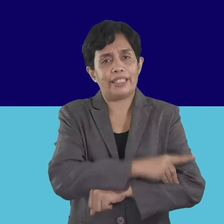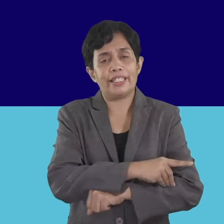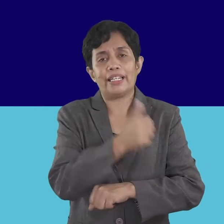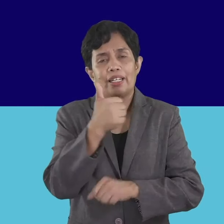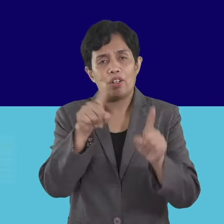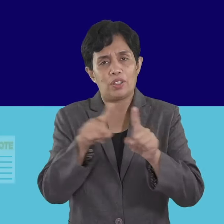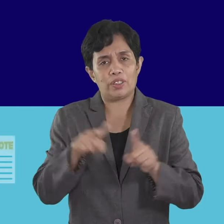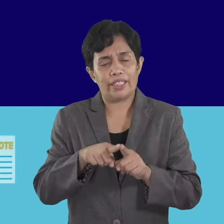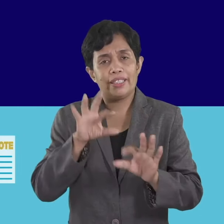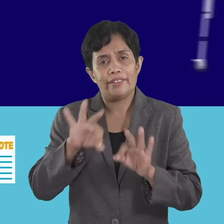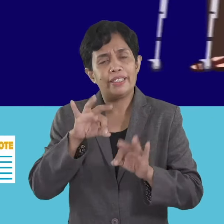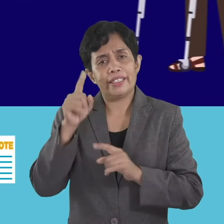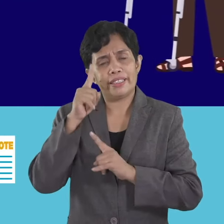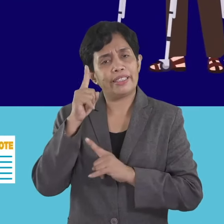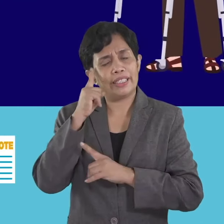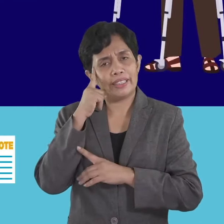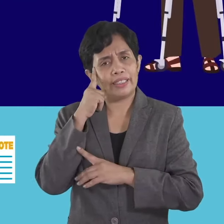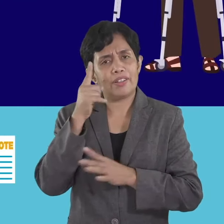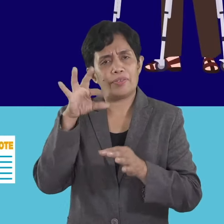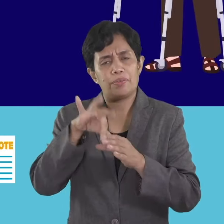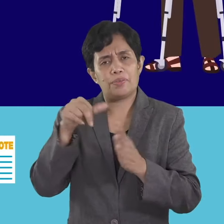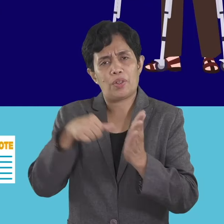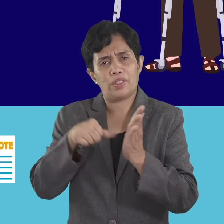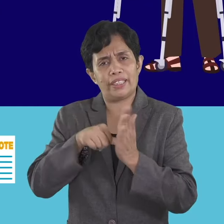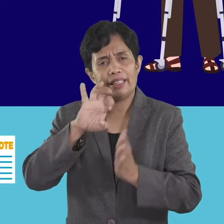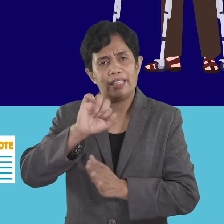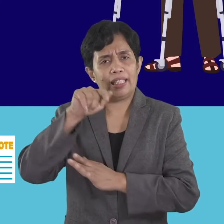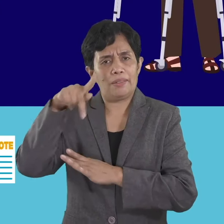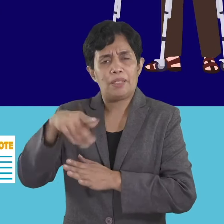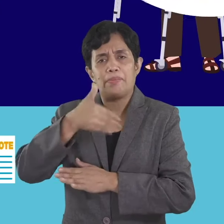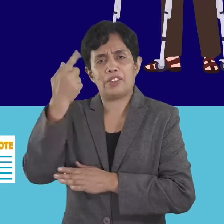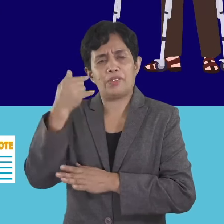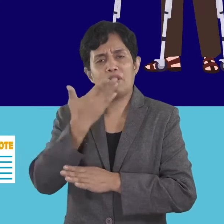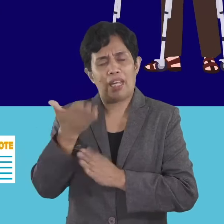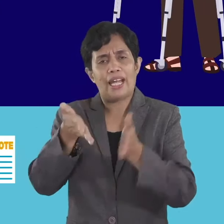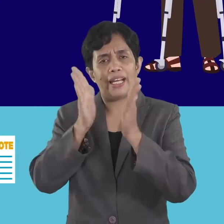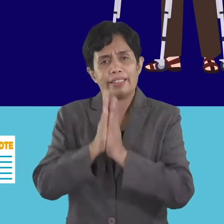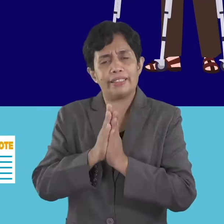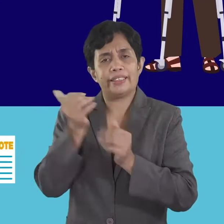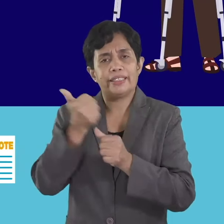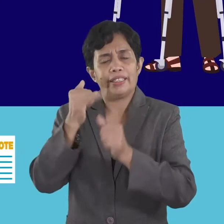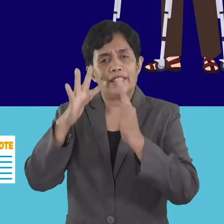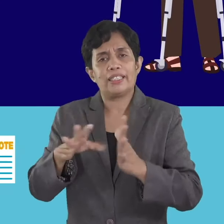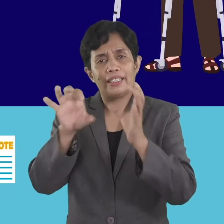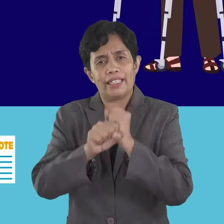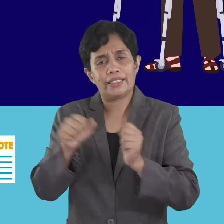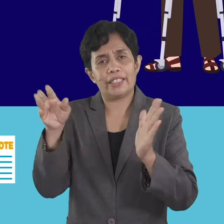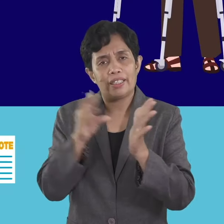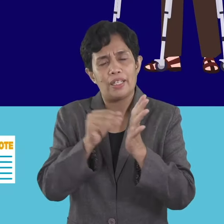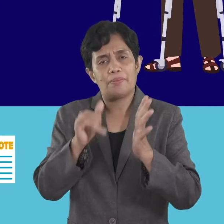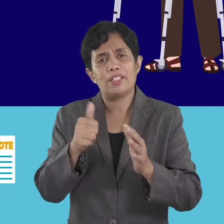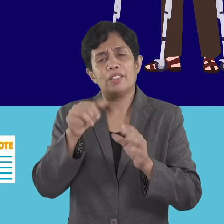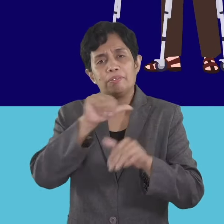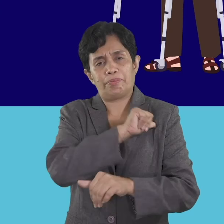think voting in an EAPP is best for you, you can ask your assister to get a copy of the authorization form used in